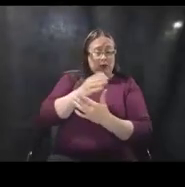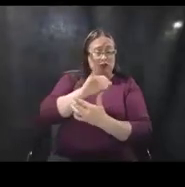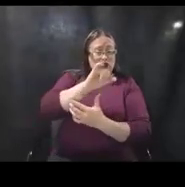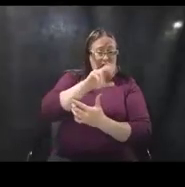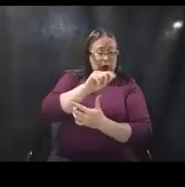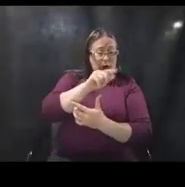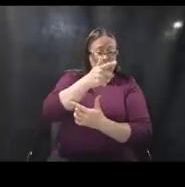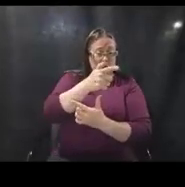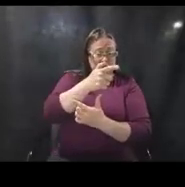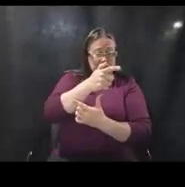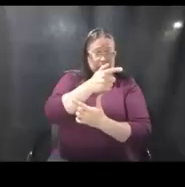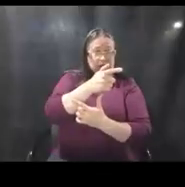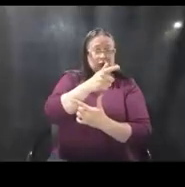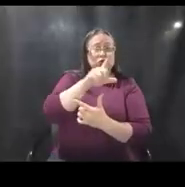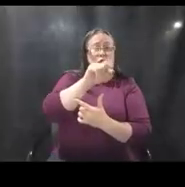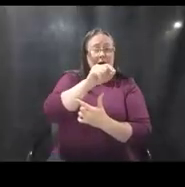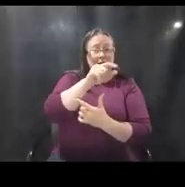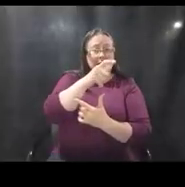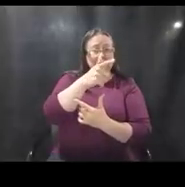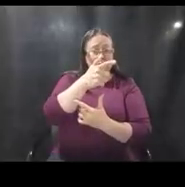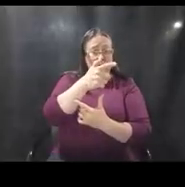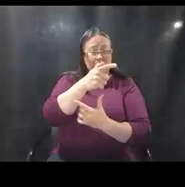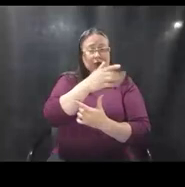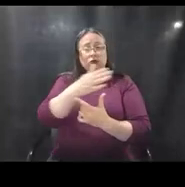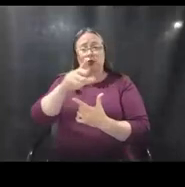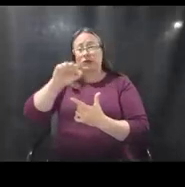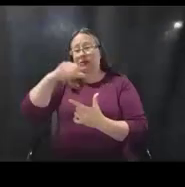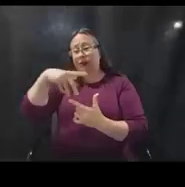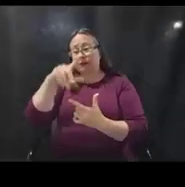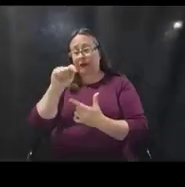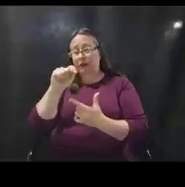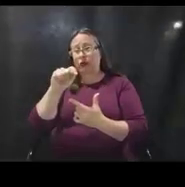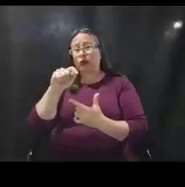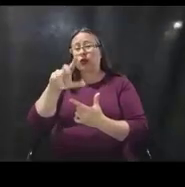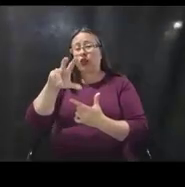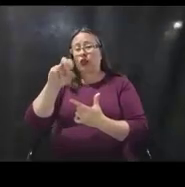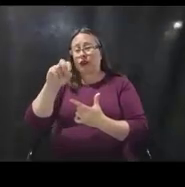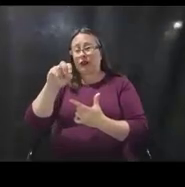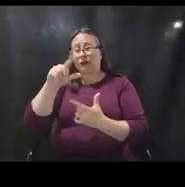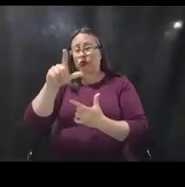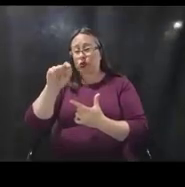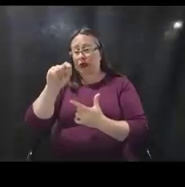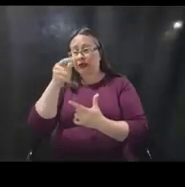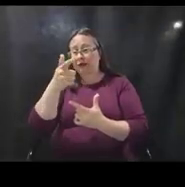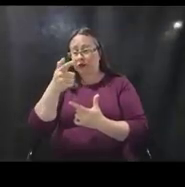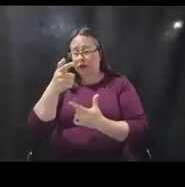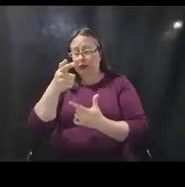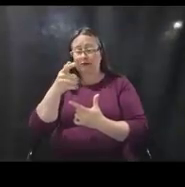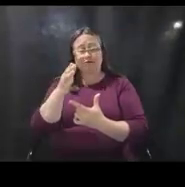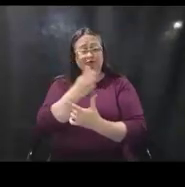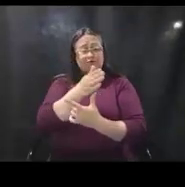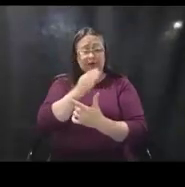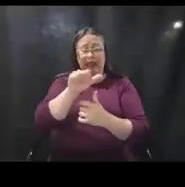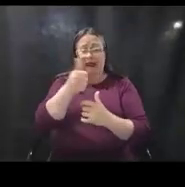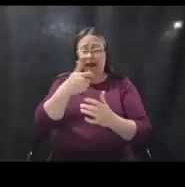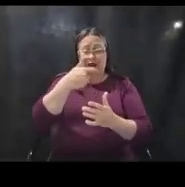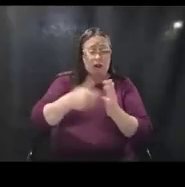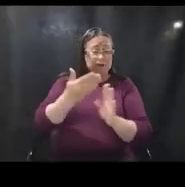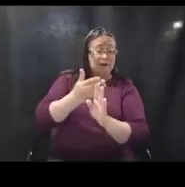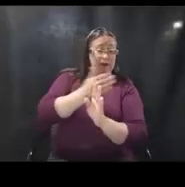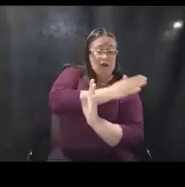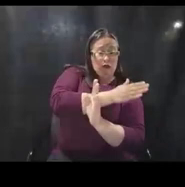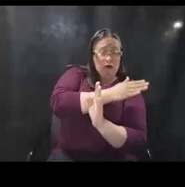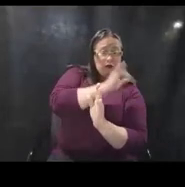21st, 2021 through September 30th, 2021. So any work or cost incurred before that